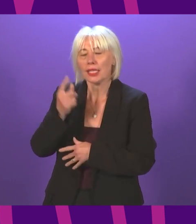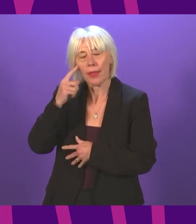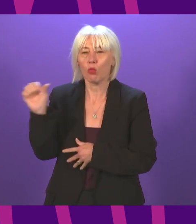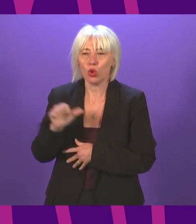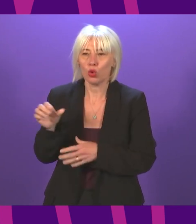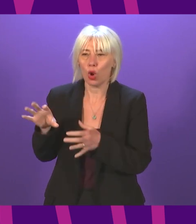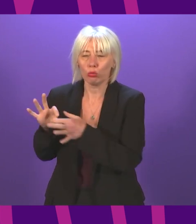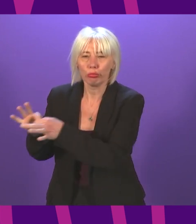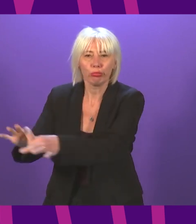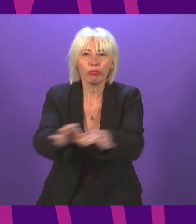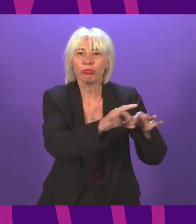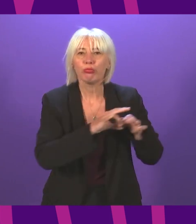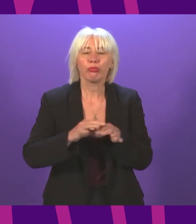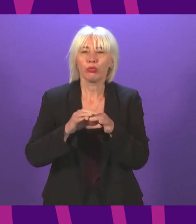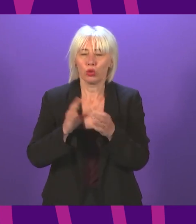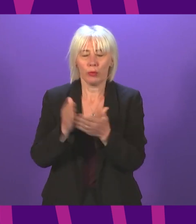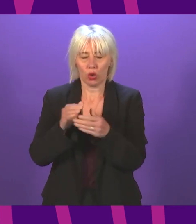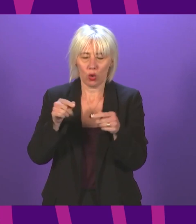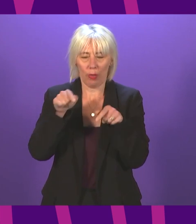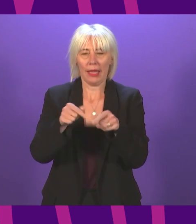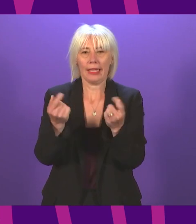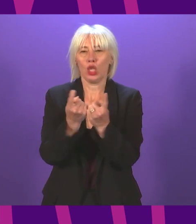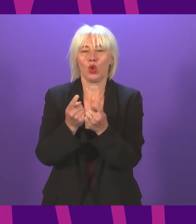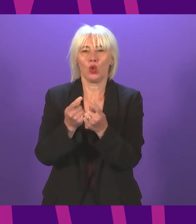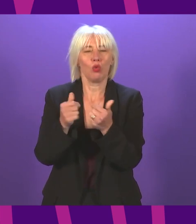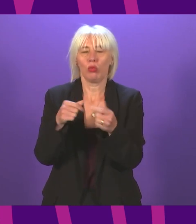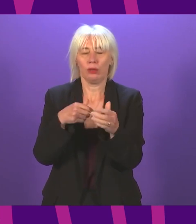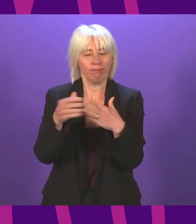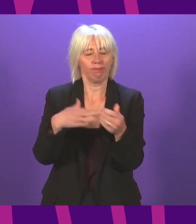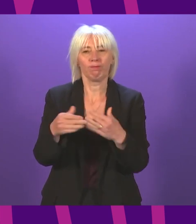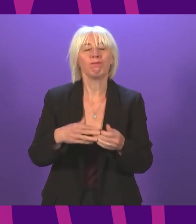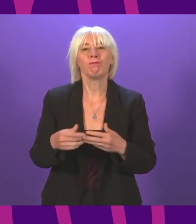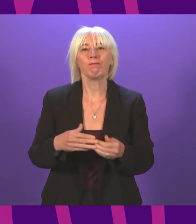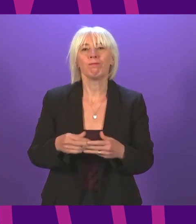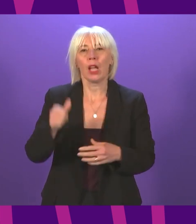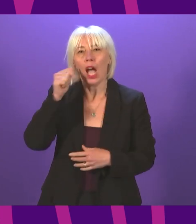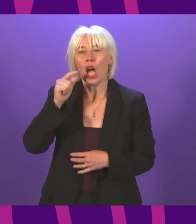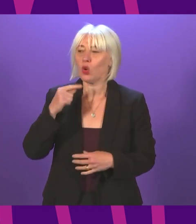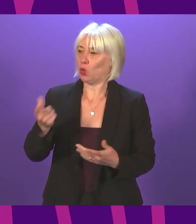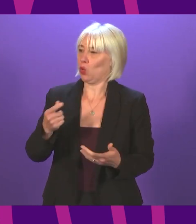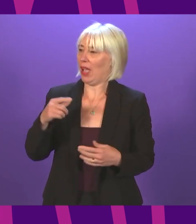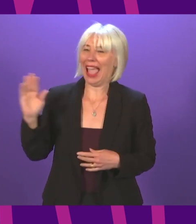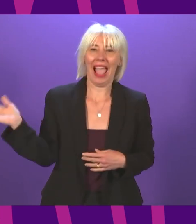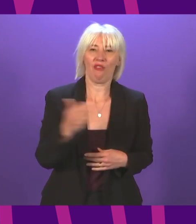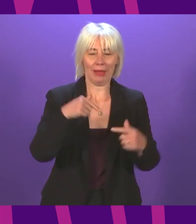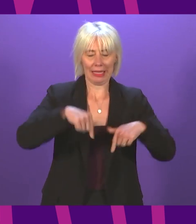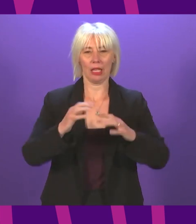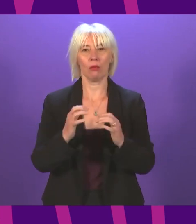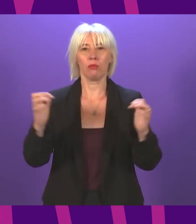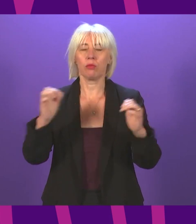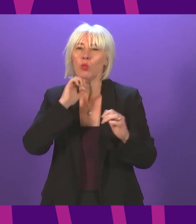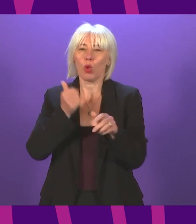together to tackle this. Can I say clearly, and I know everybody across this chamber will support